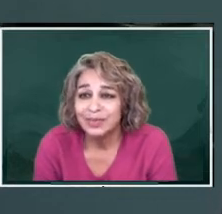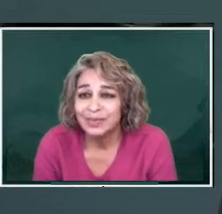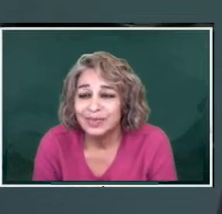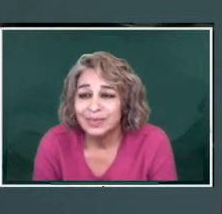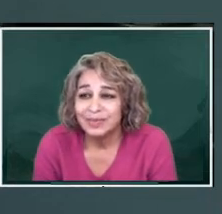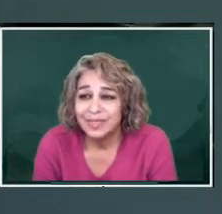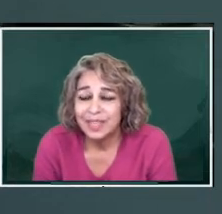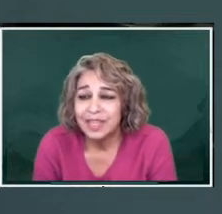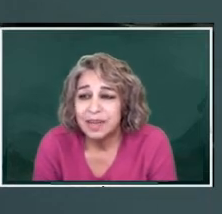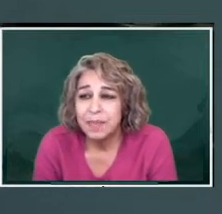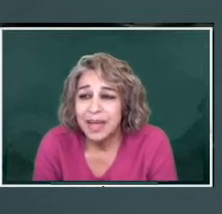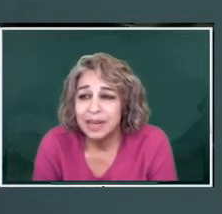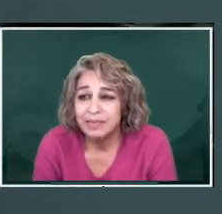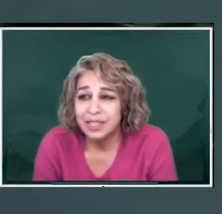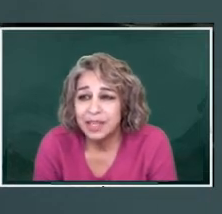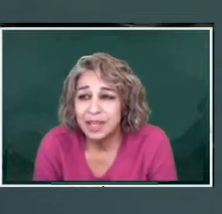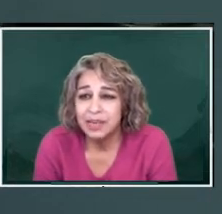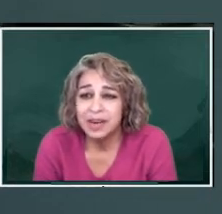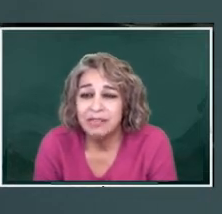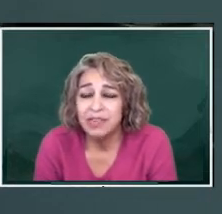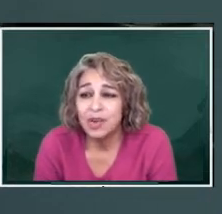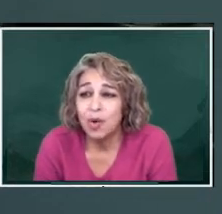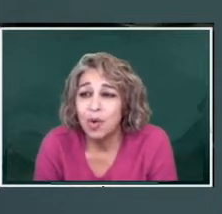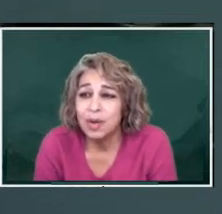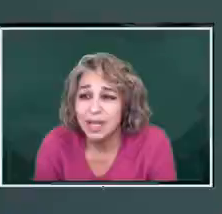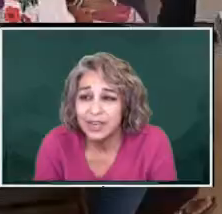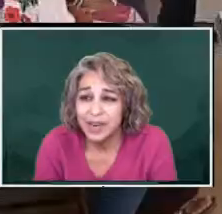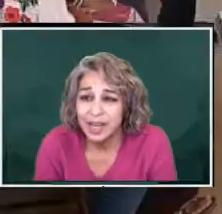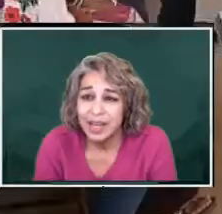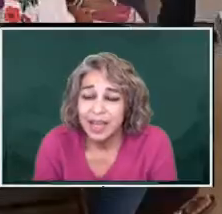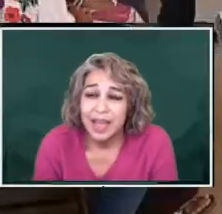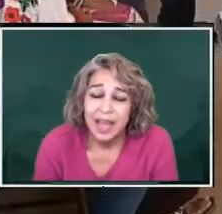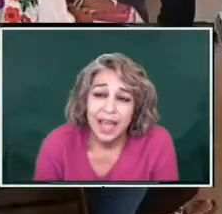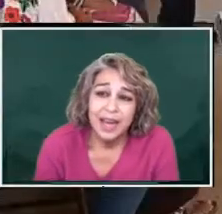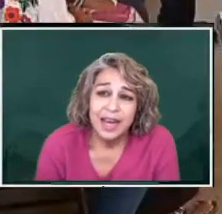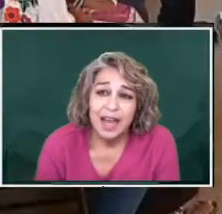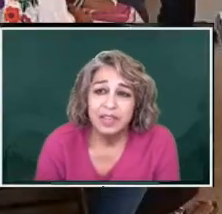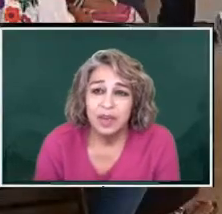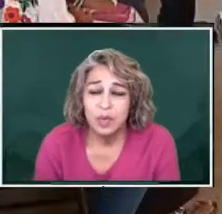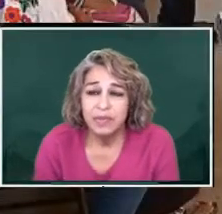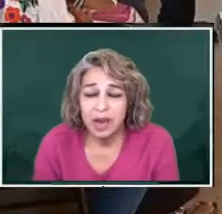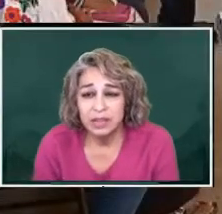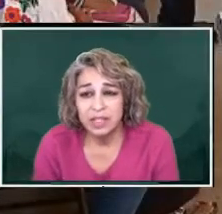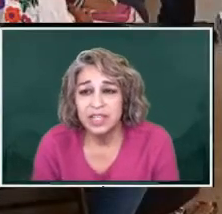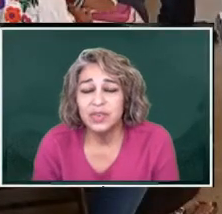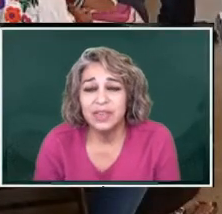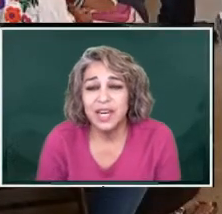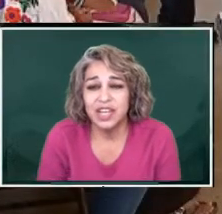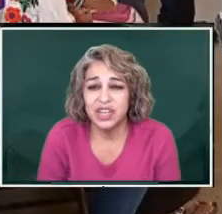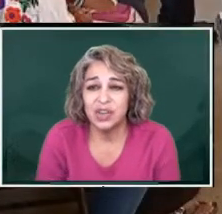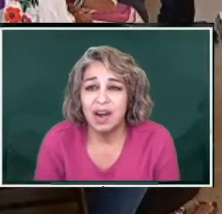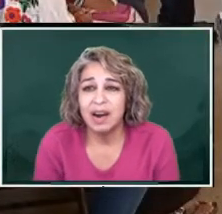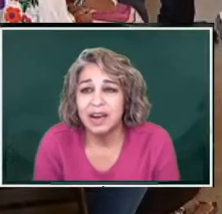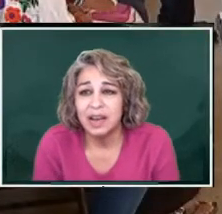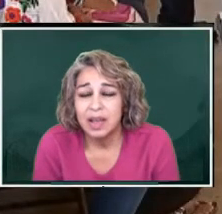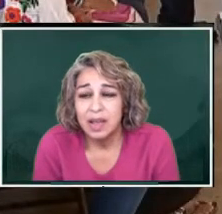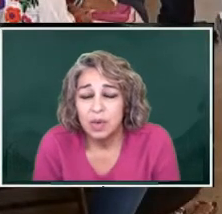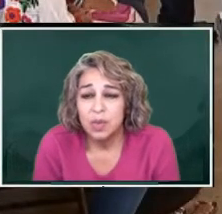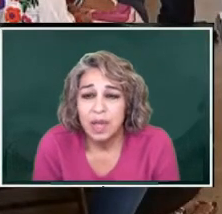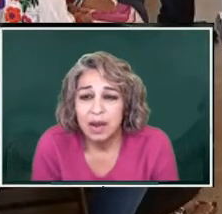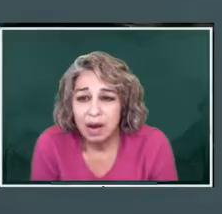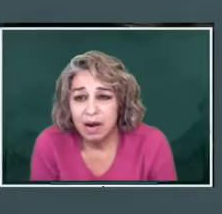the demand of security for the whole country. And now that we've constituted the National Guard,